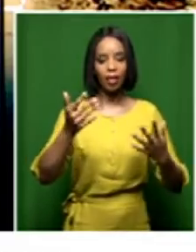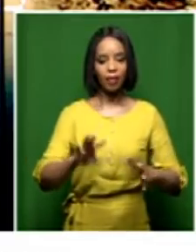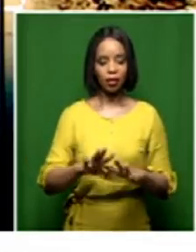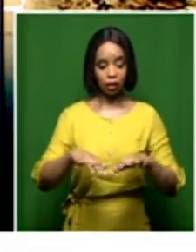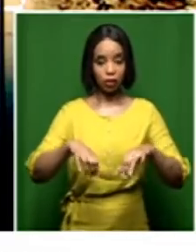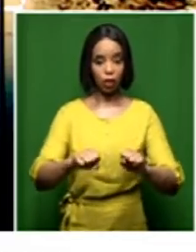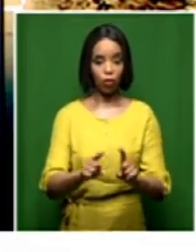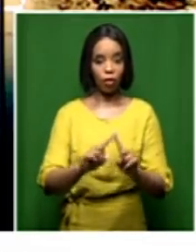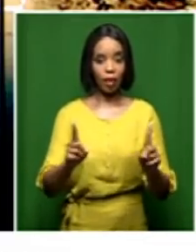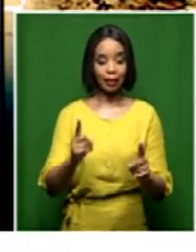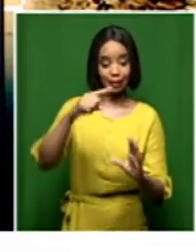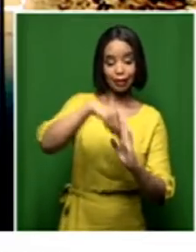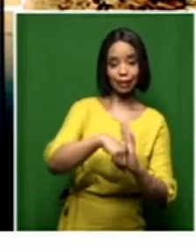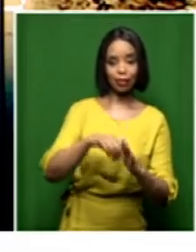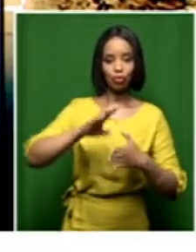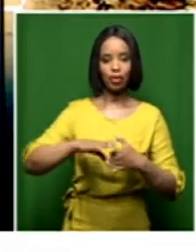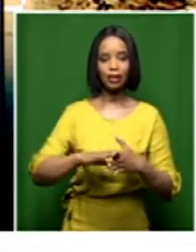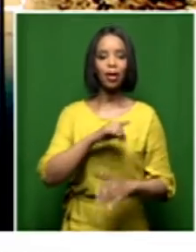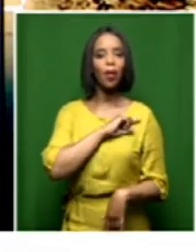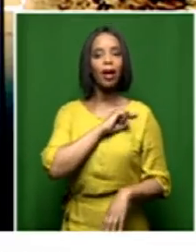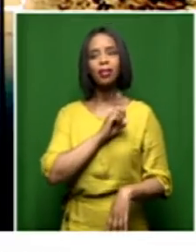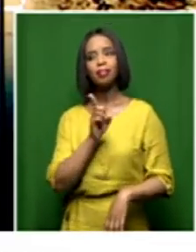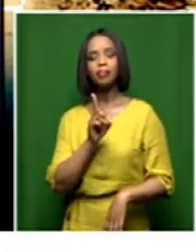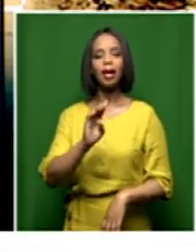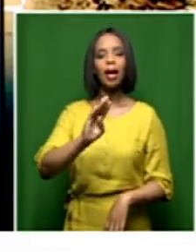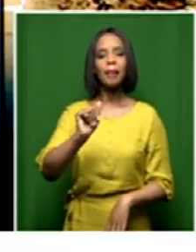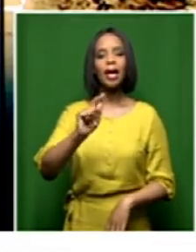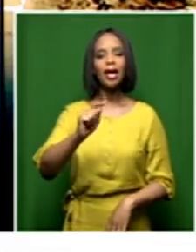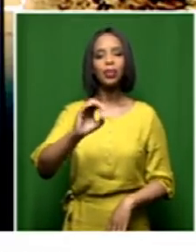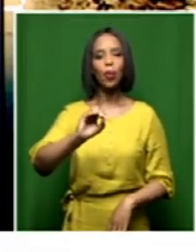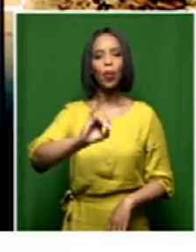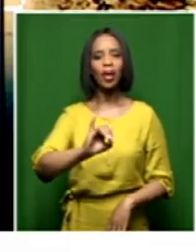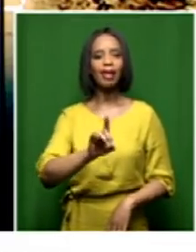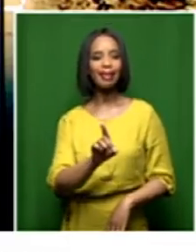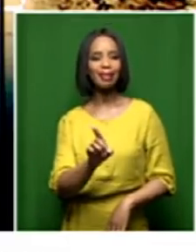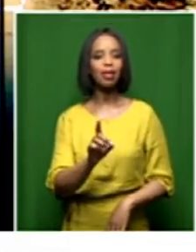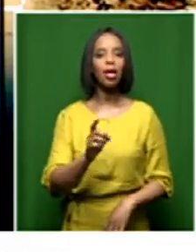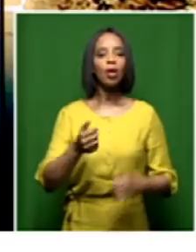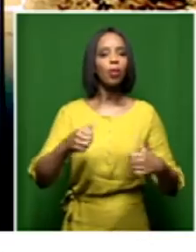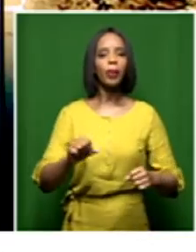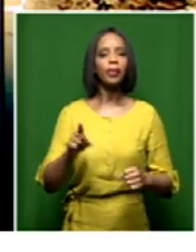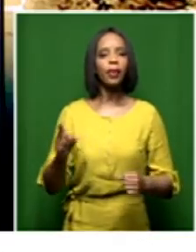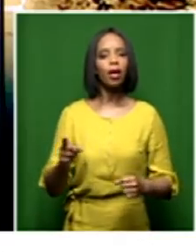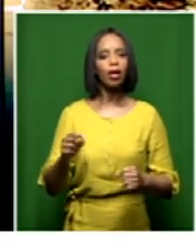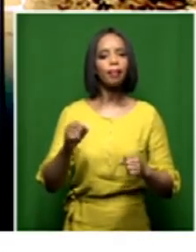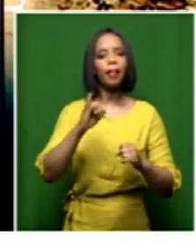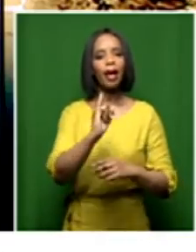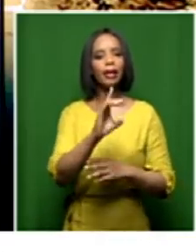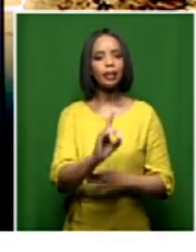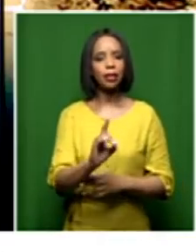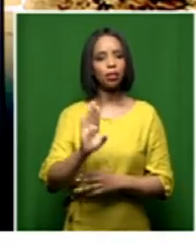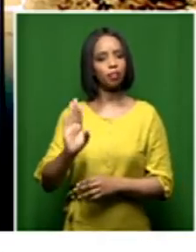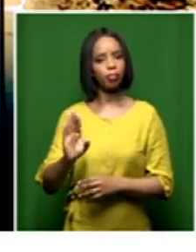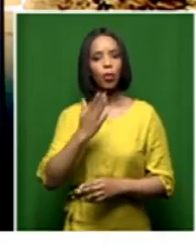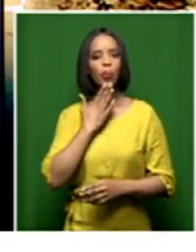lack of detail in the reasons that Bhattoy provided regarding the departure of the head of the Independent Directorate, Advocate